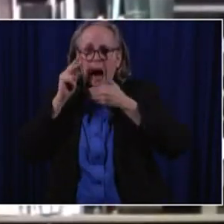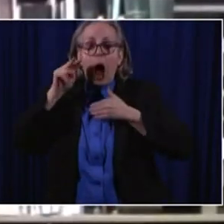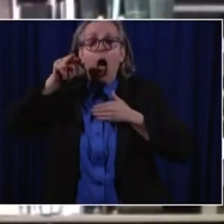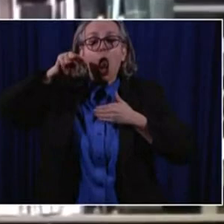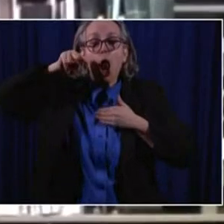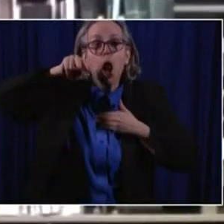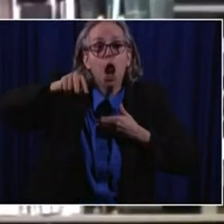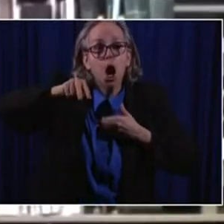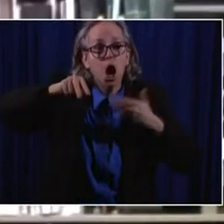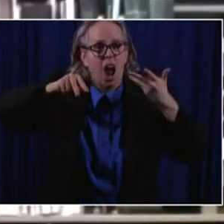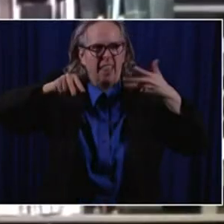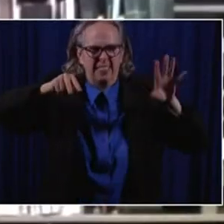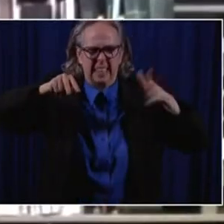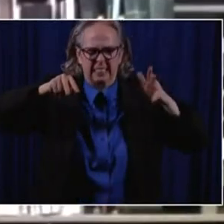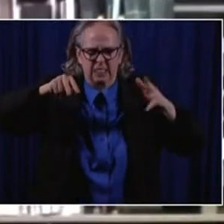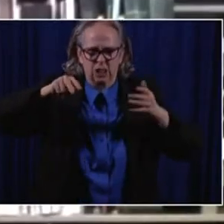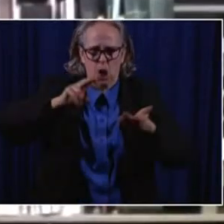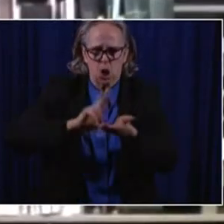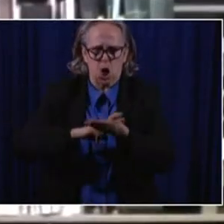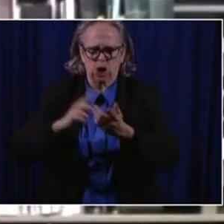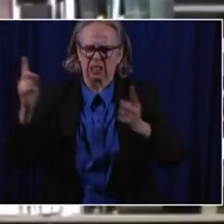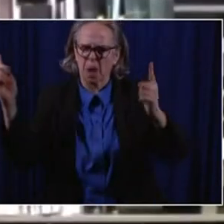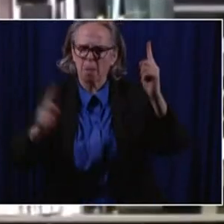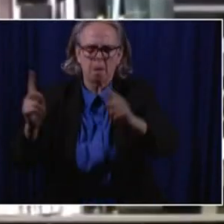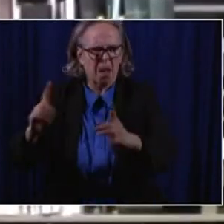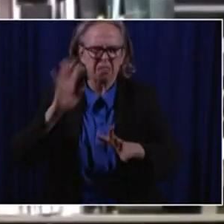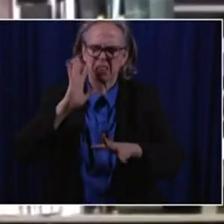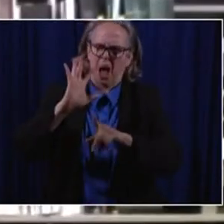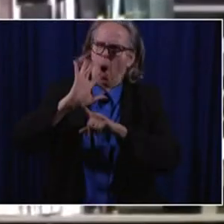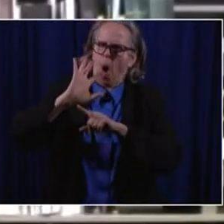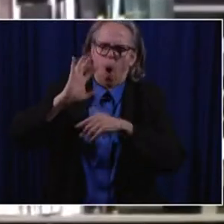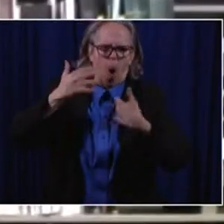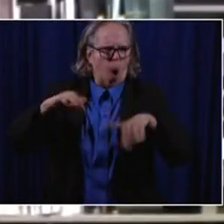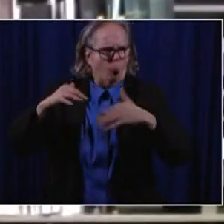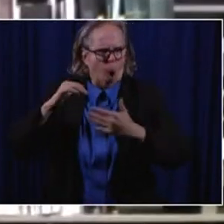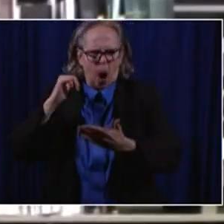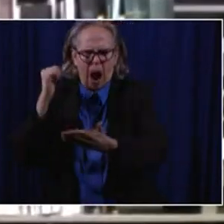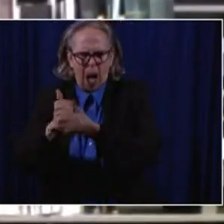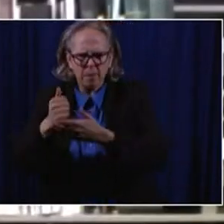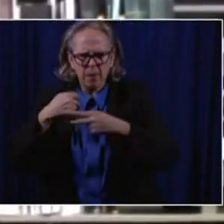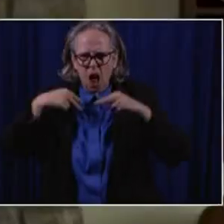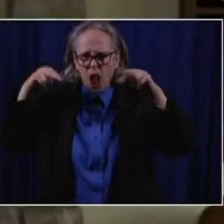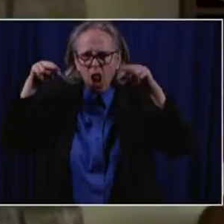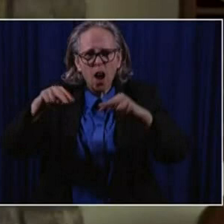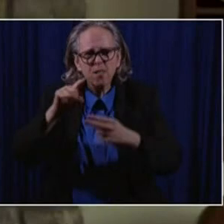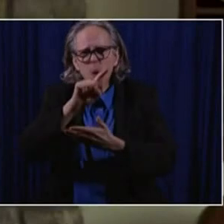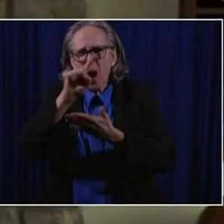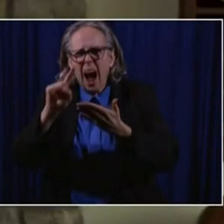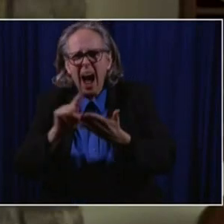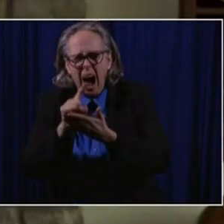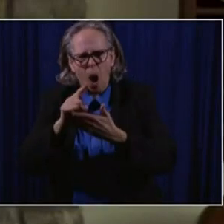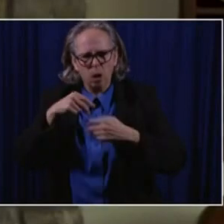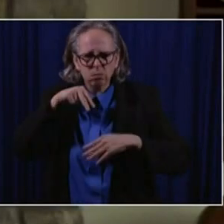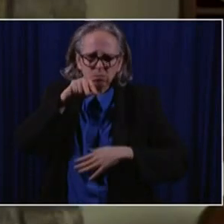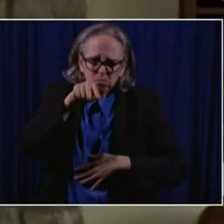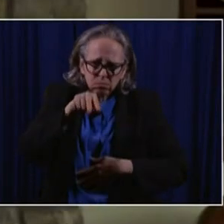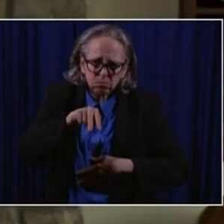amazing medical team. So I just sit outside and I stare at him for an hour every day. Yeah. Yeah. Wow.